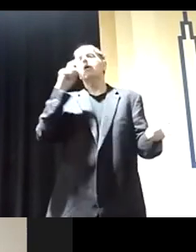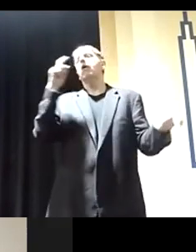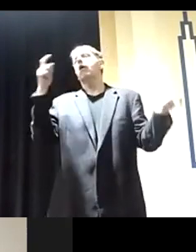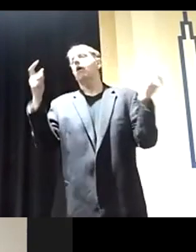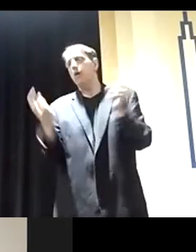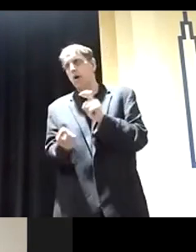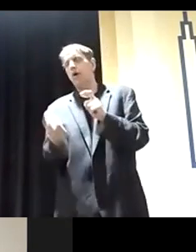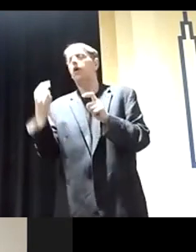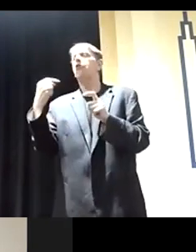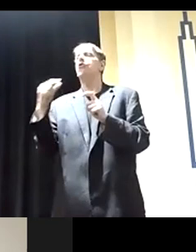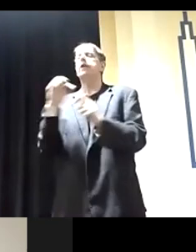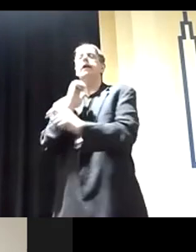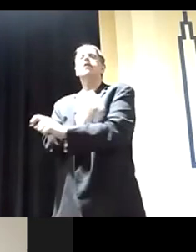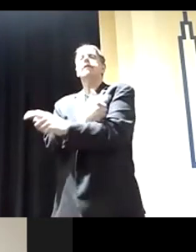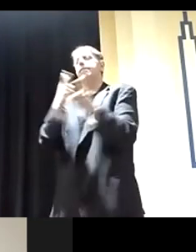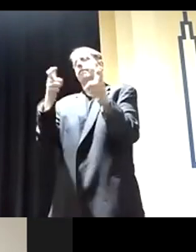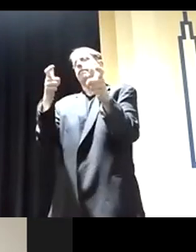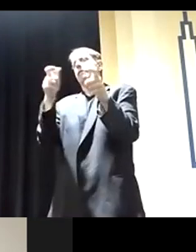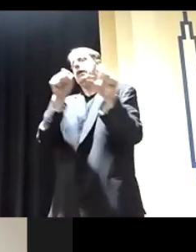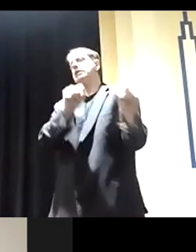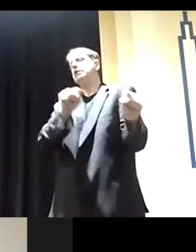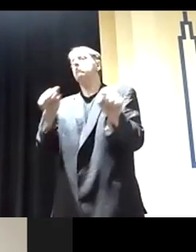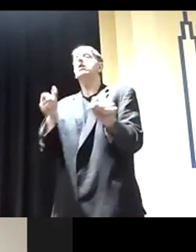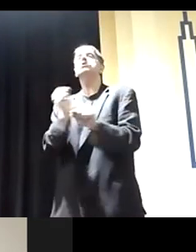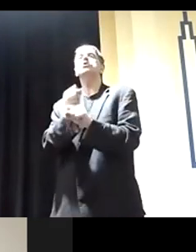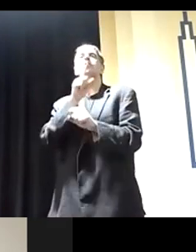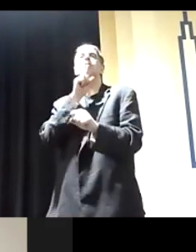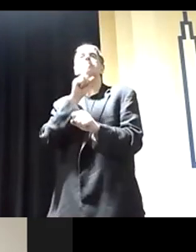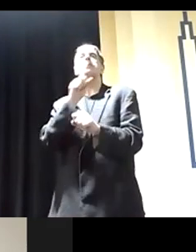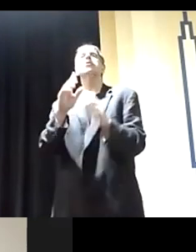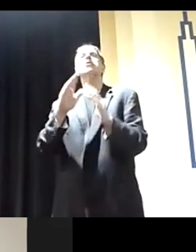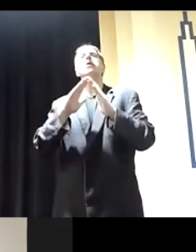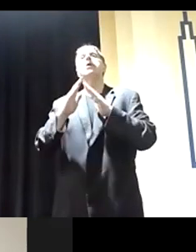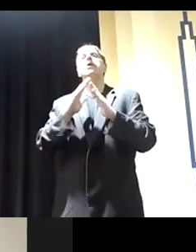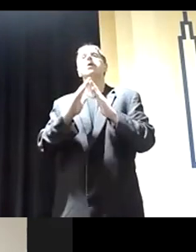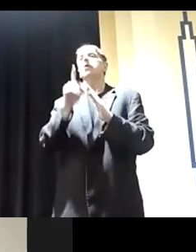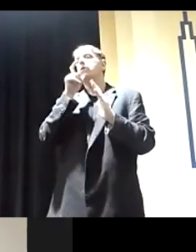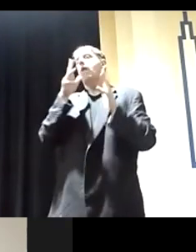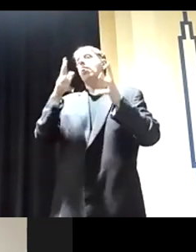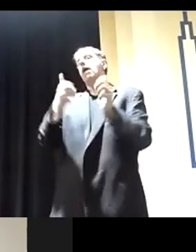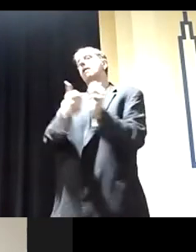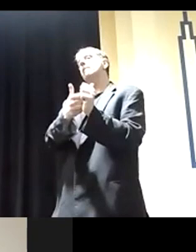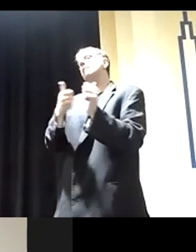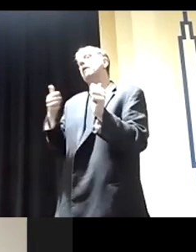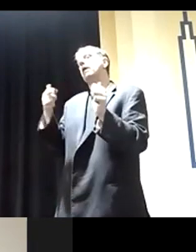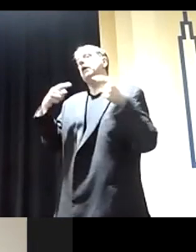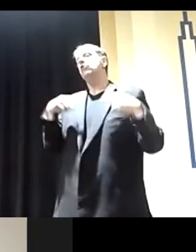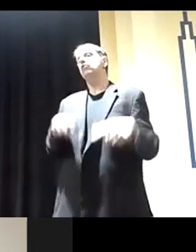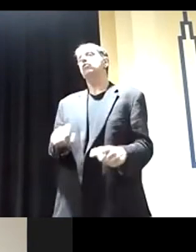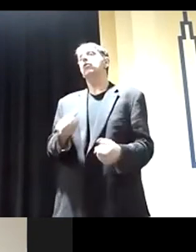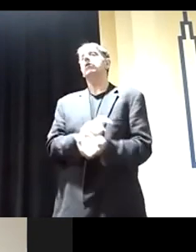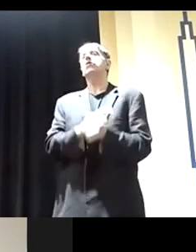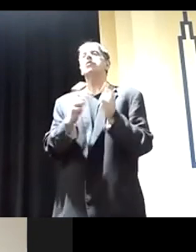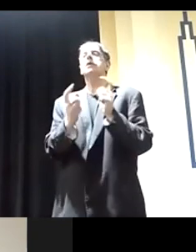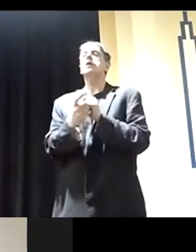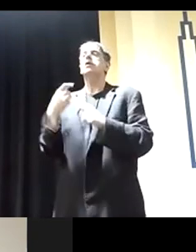energy and do it as rapidly as you can make sure that the inner, the communities that are being left behind by that transition are taken care